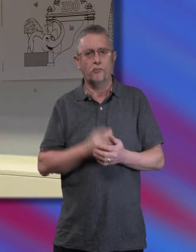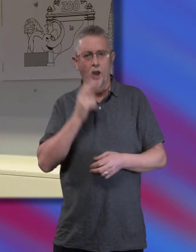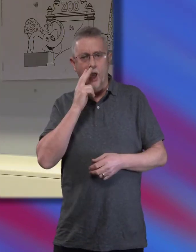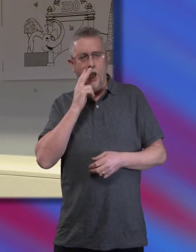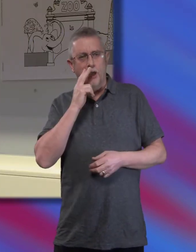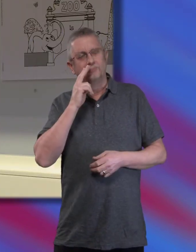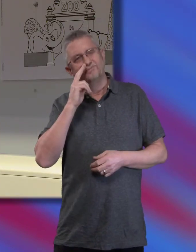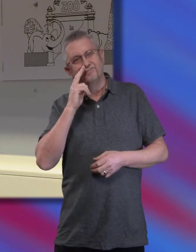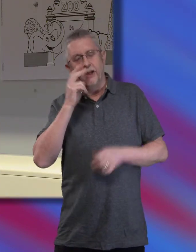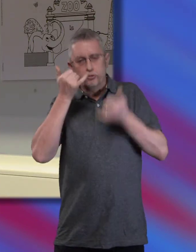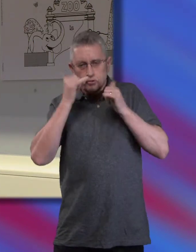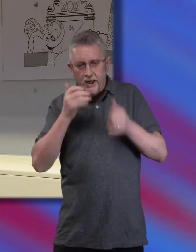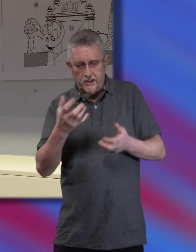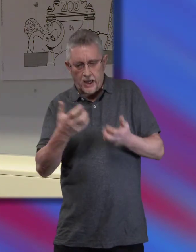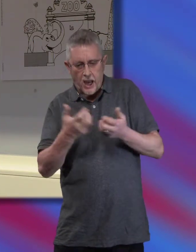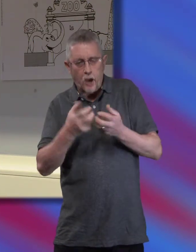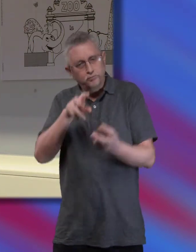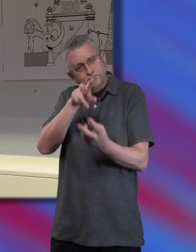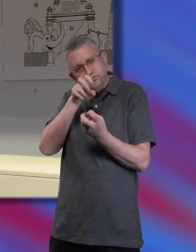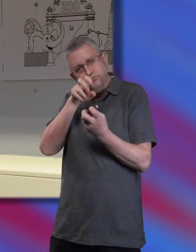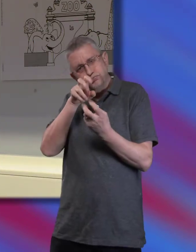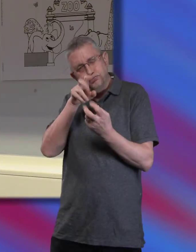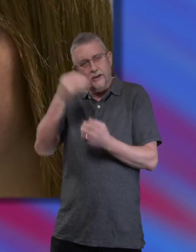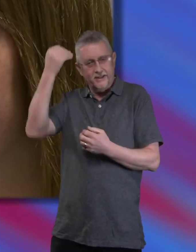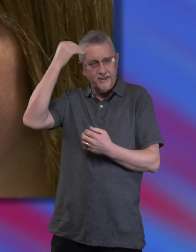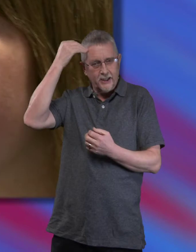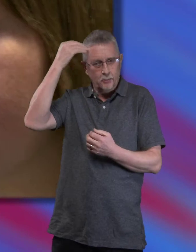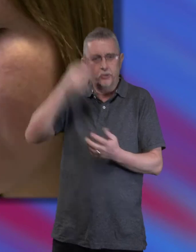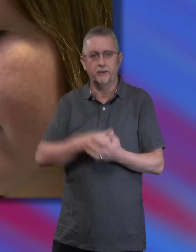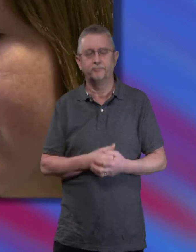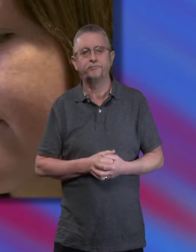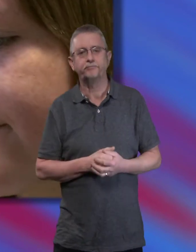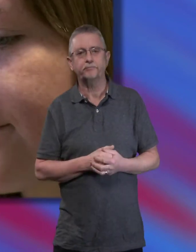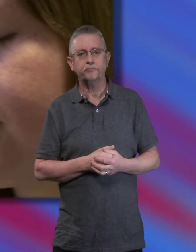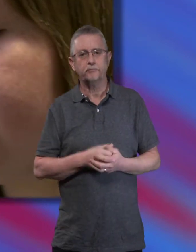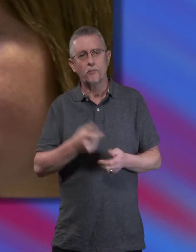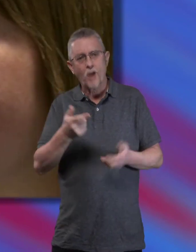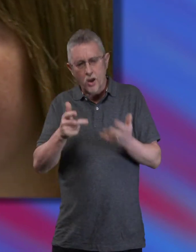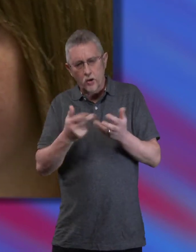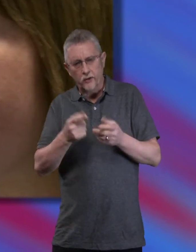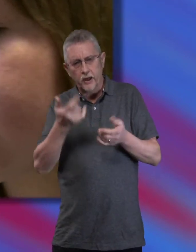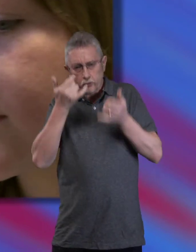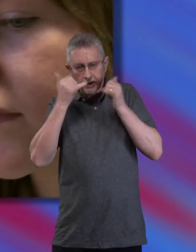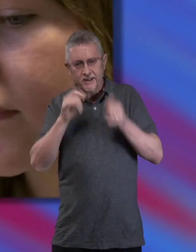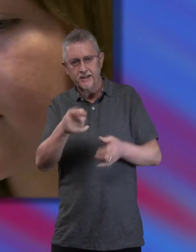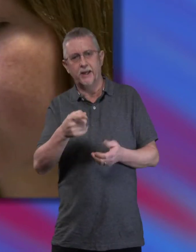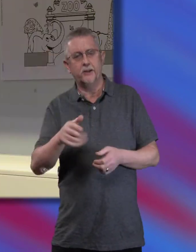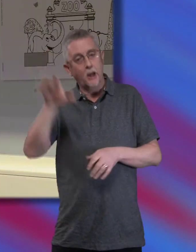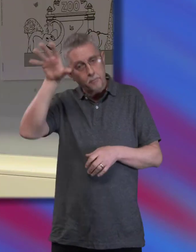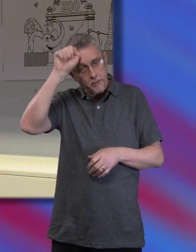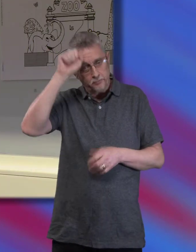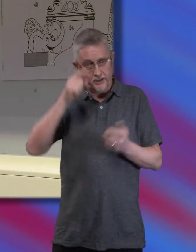This is looking at how well you can process visual information. Another test that we use is a memory test.